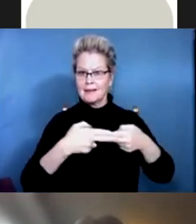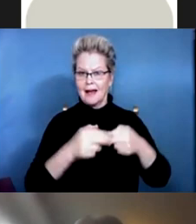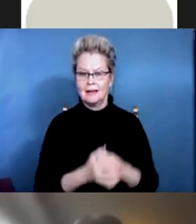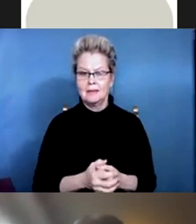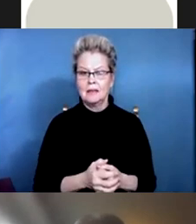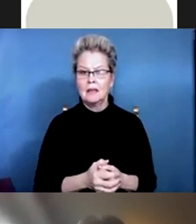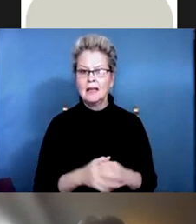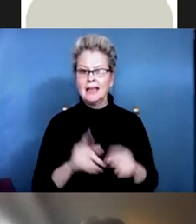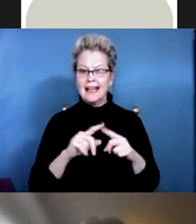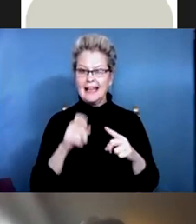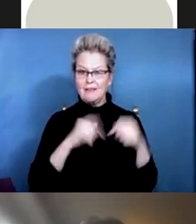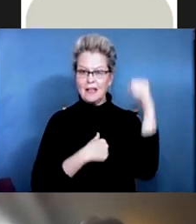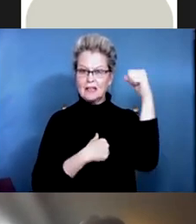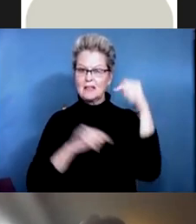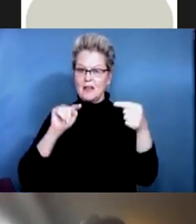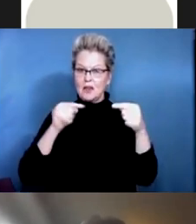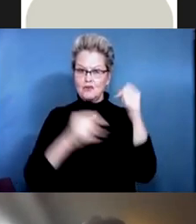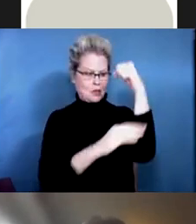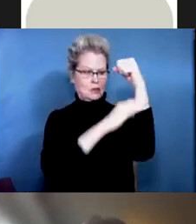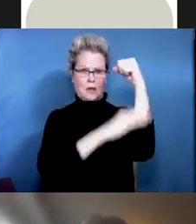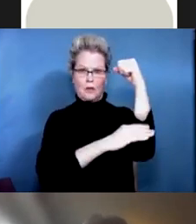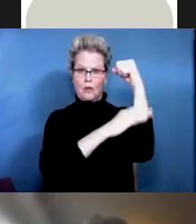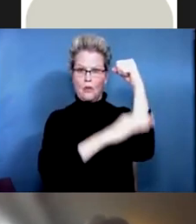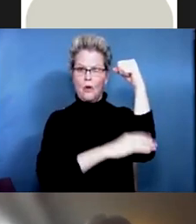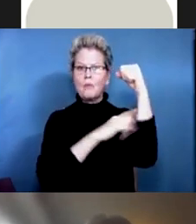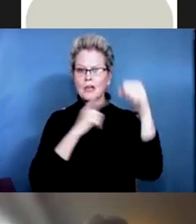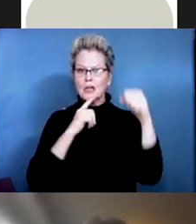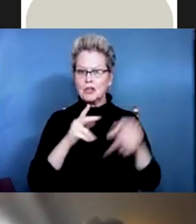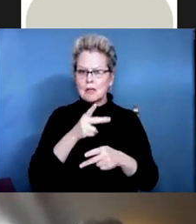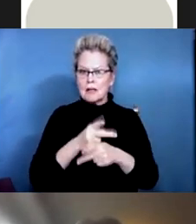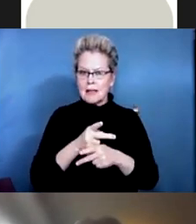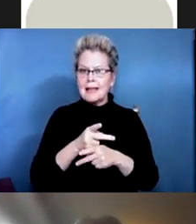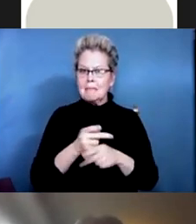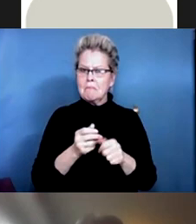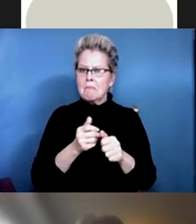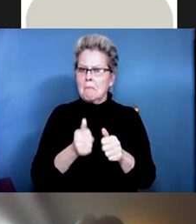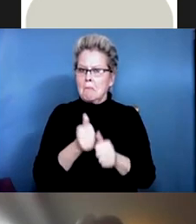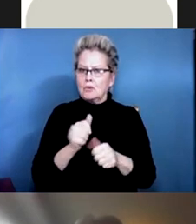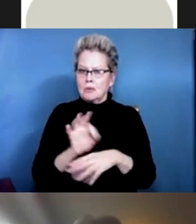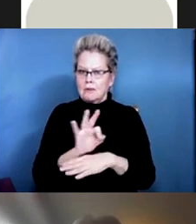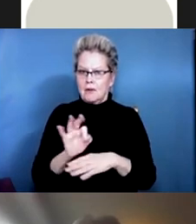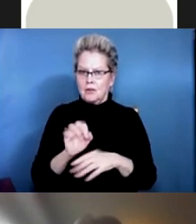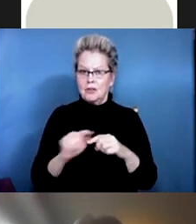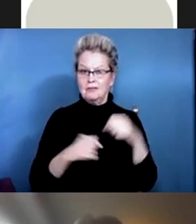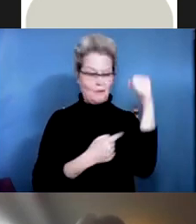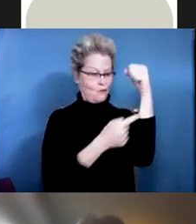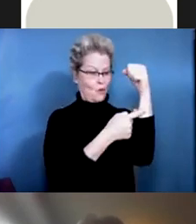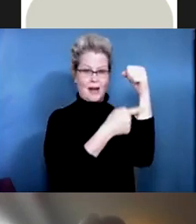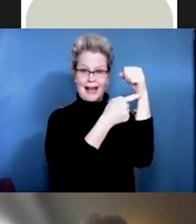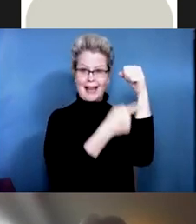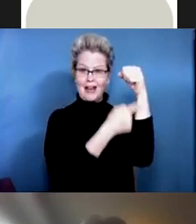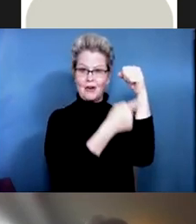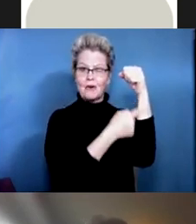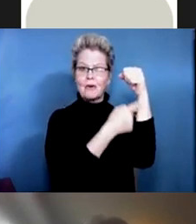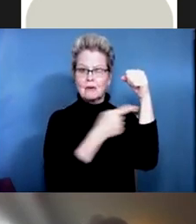will have preserved. So, you know, first, if you have a high level injury, you